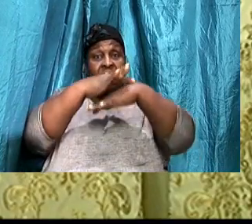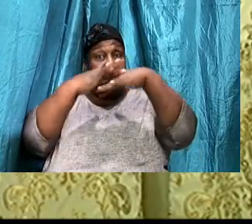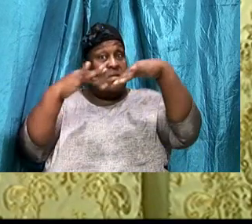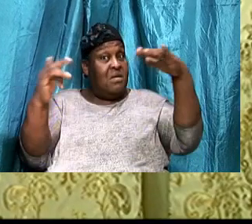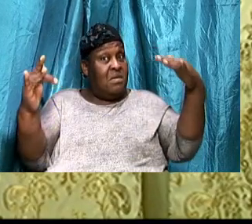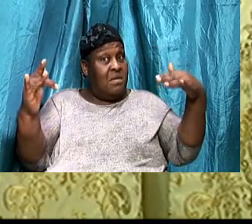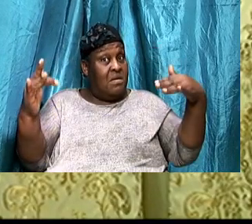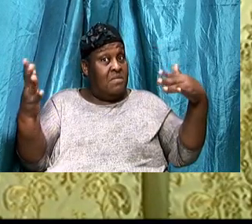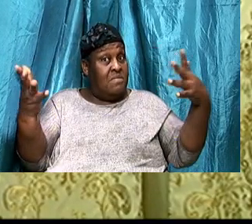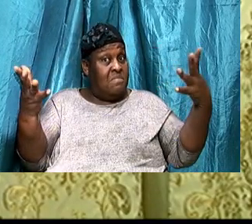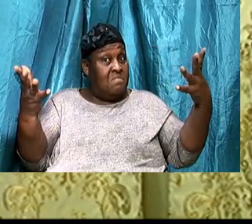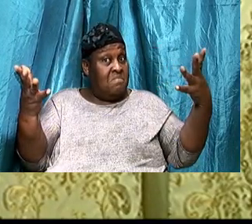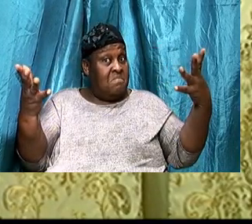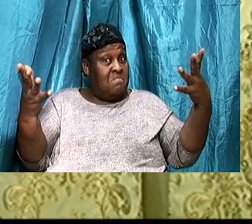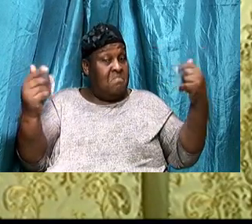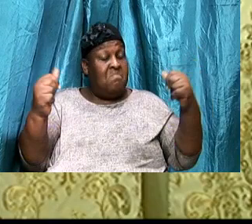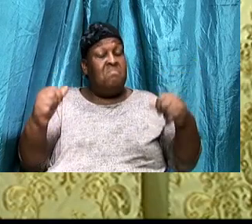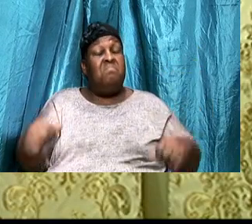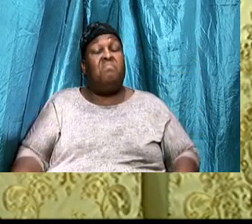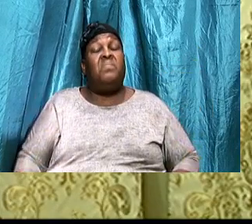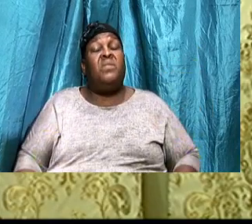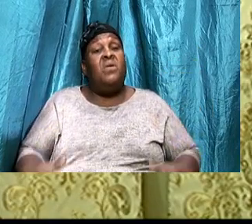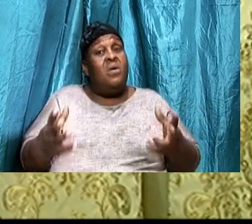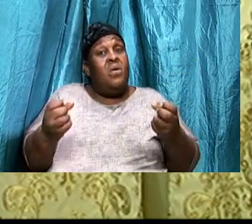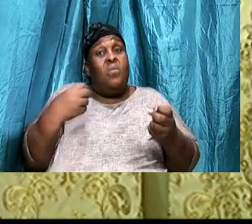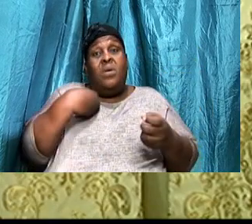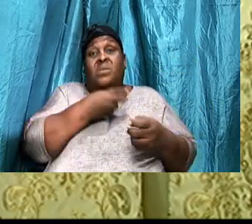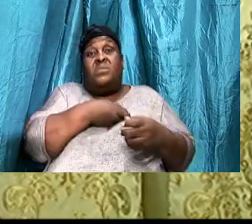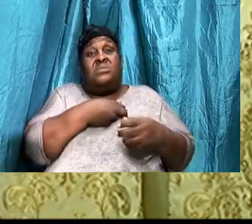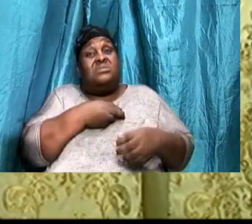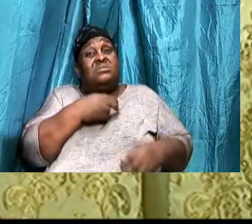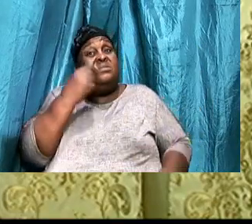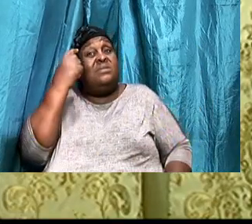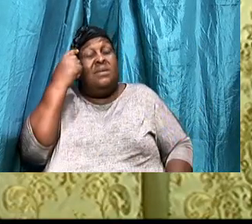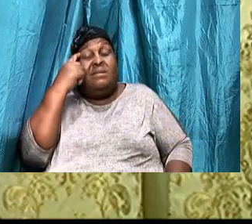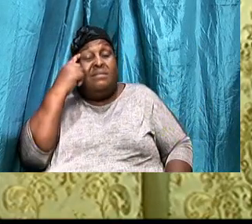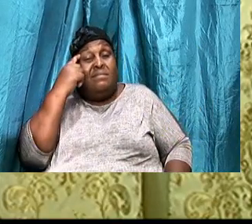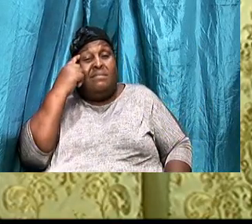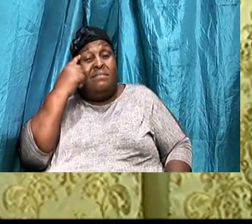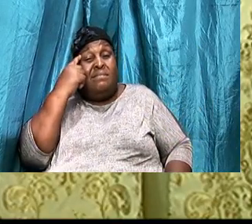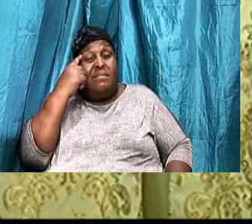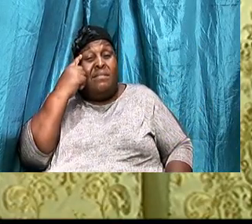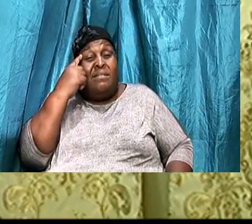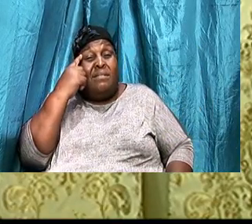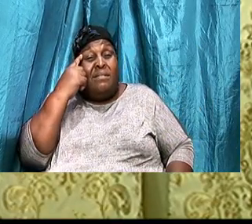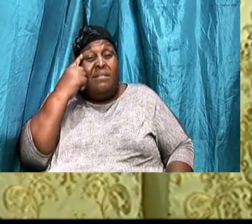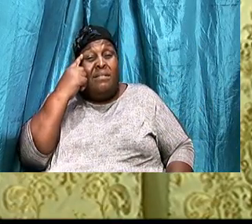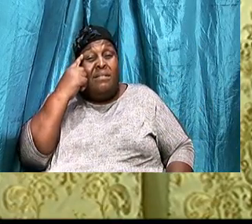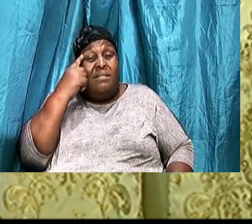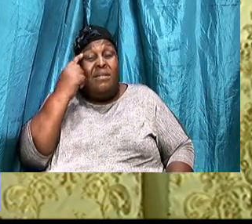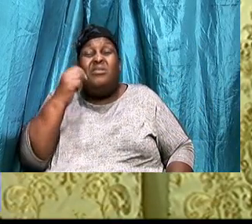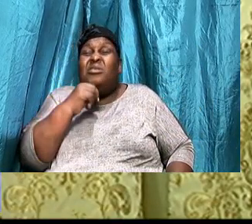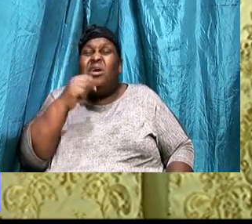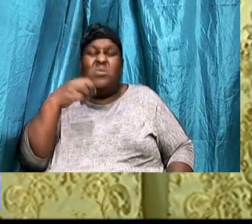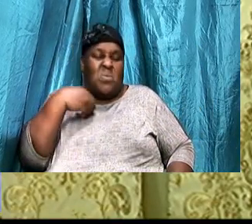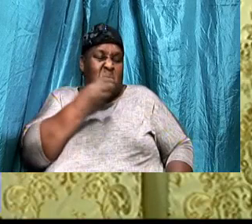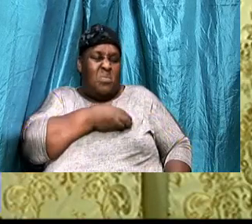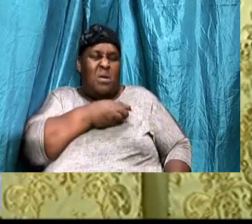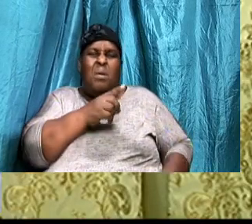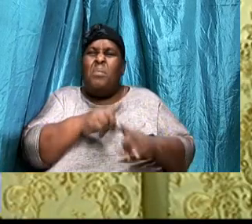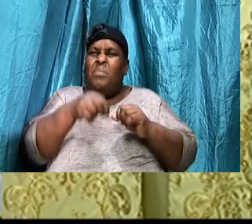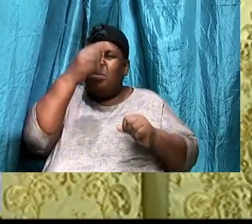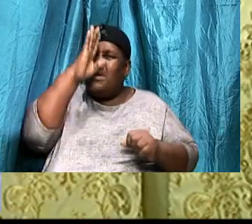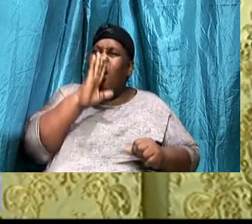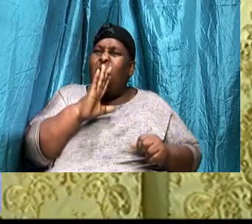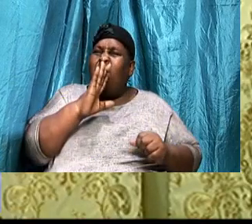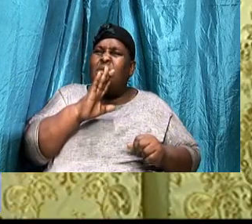This is the temple, I want us to think, Of this, Not as ours, But as God, And if we, Carry